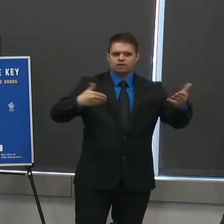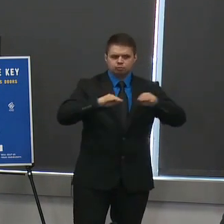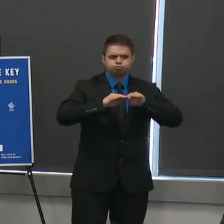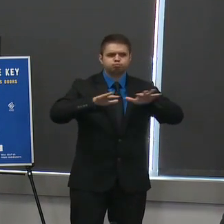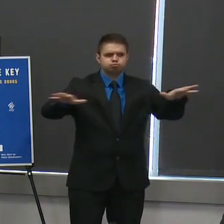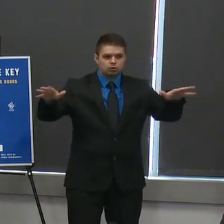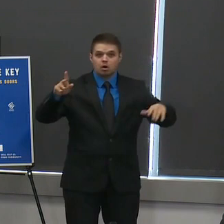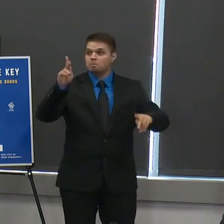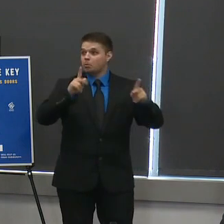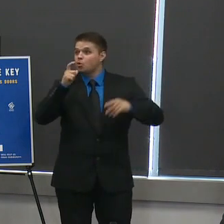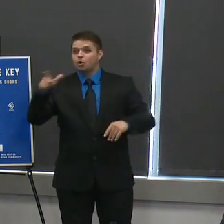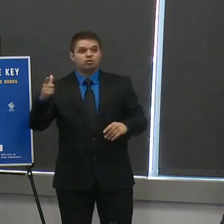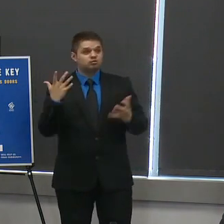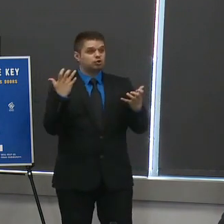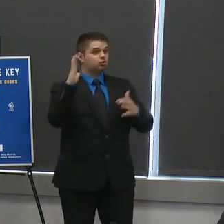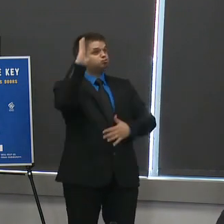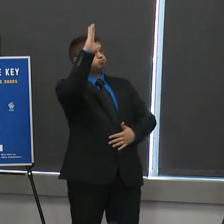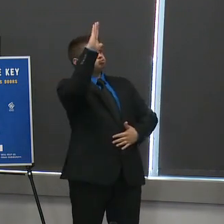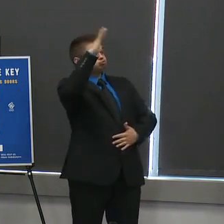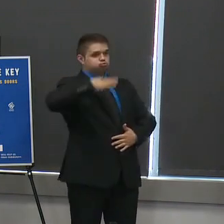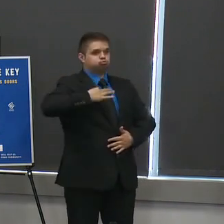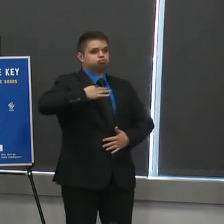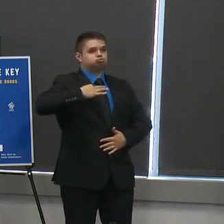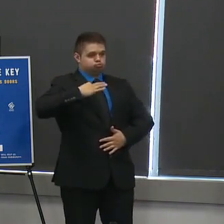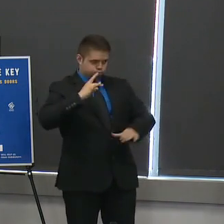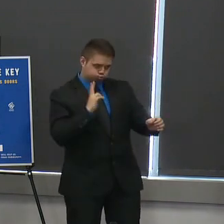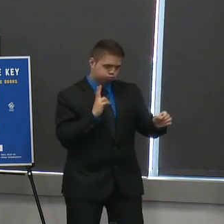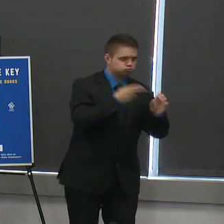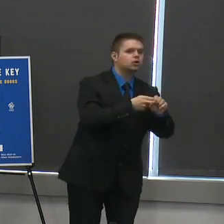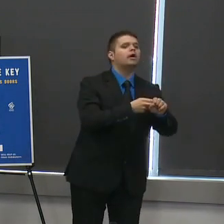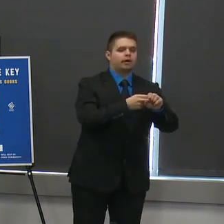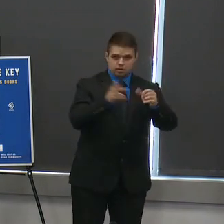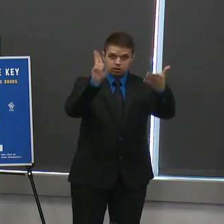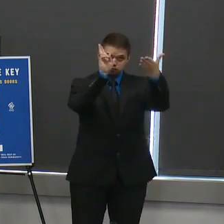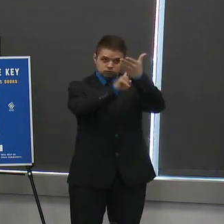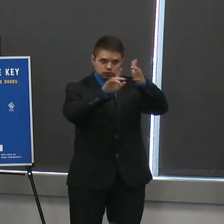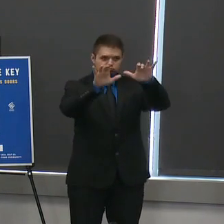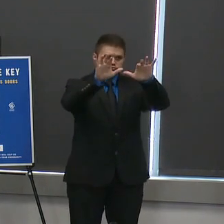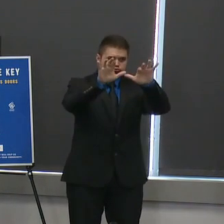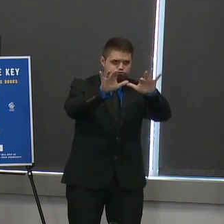accept participation then we will enroll them and follow them for one year